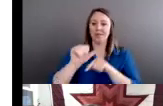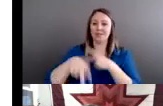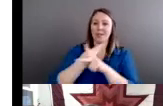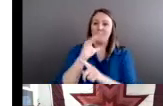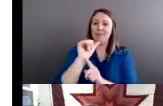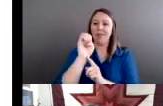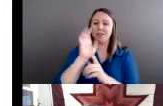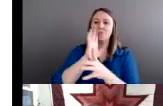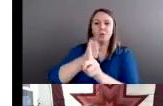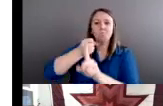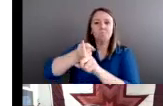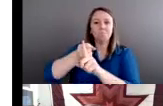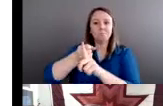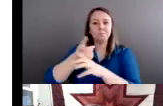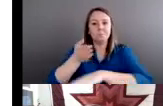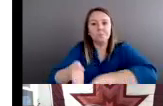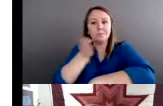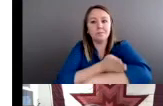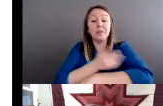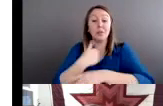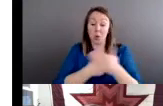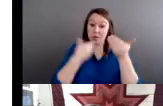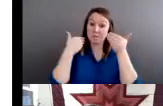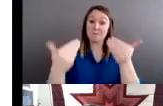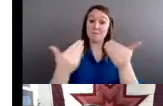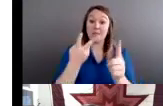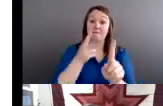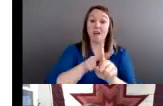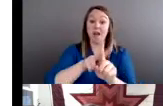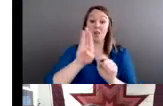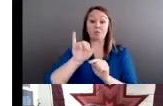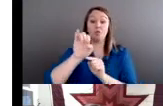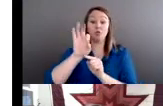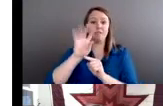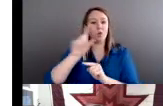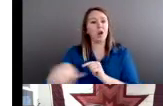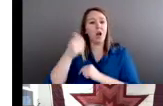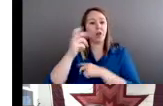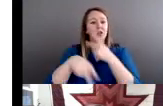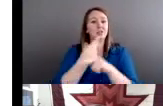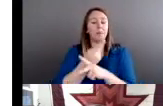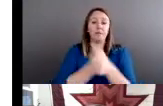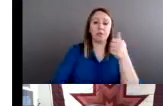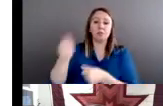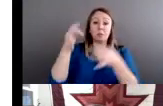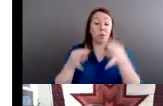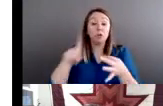of briefs in other Supreme Court cases, just to make sure that the justices on the court